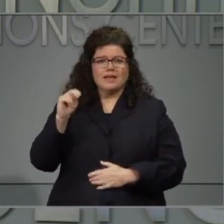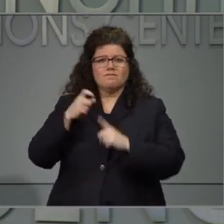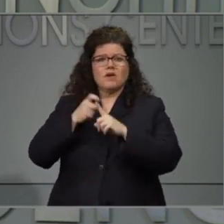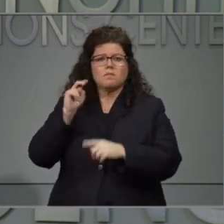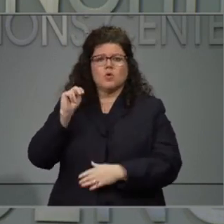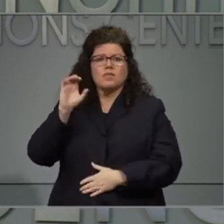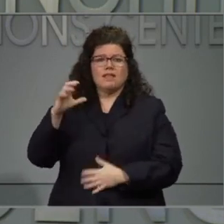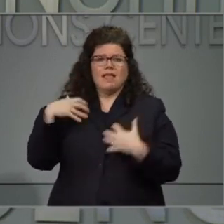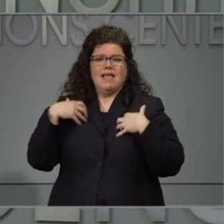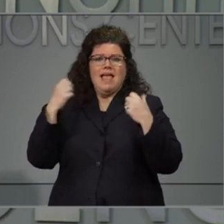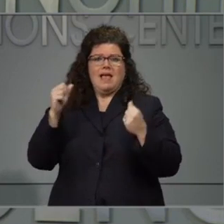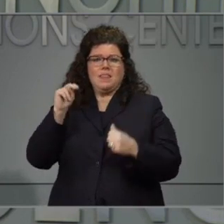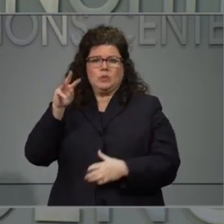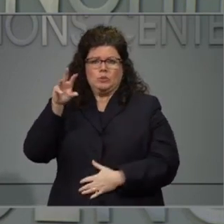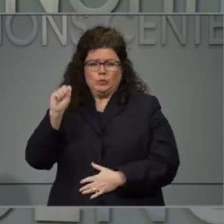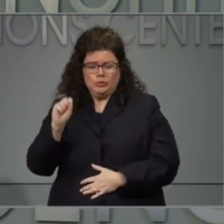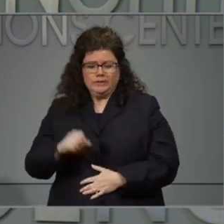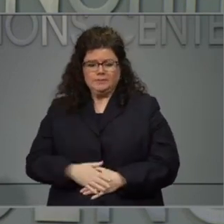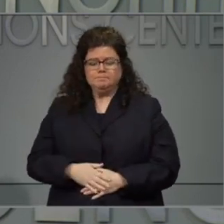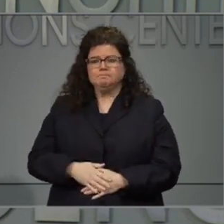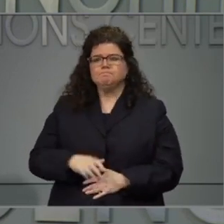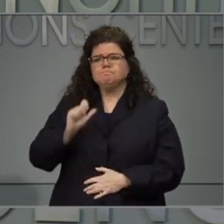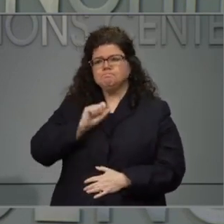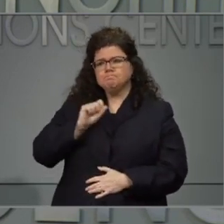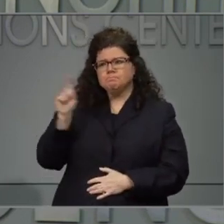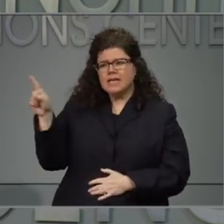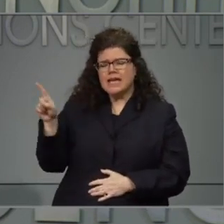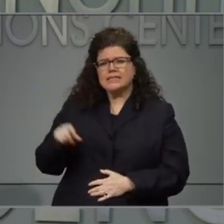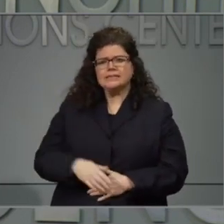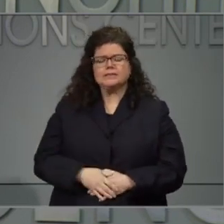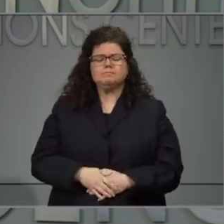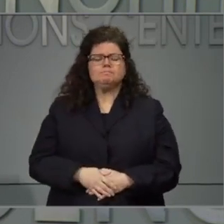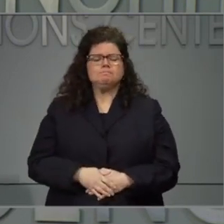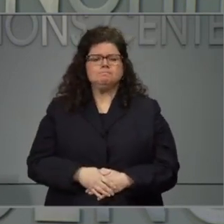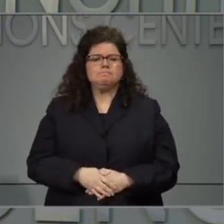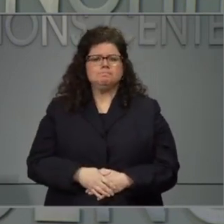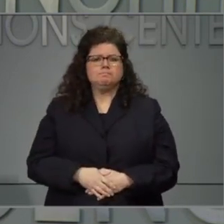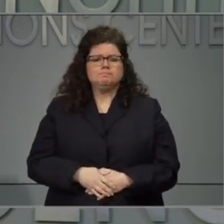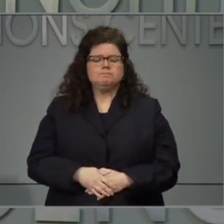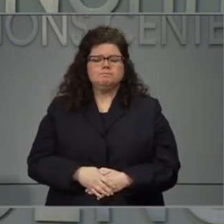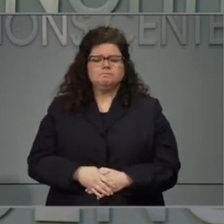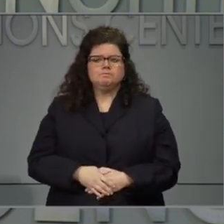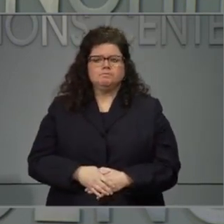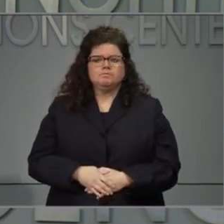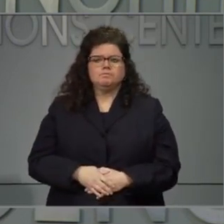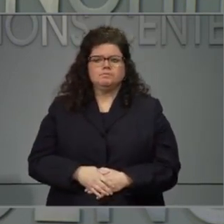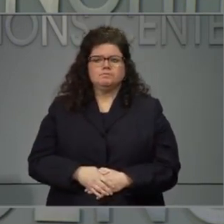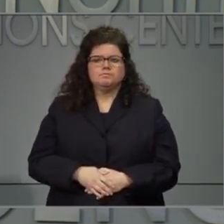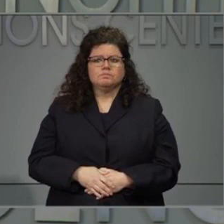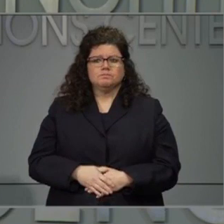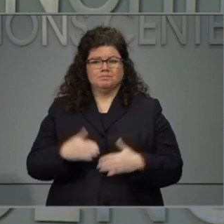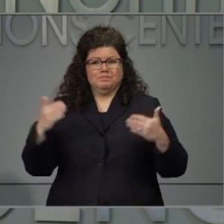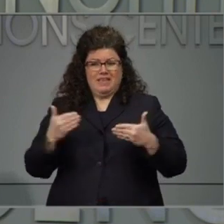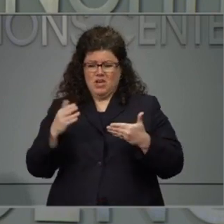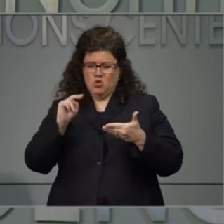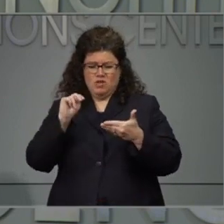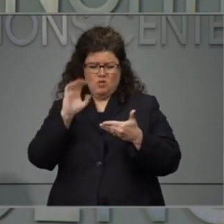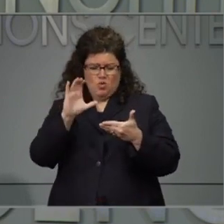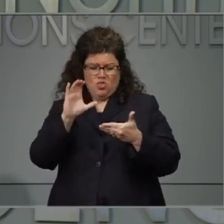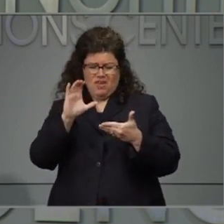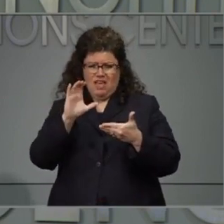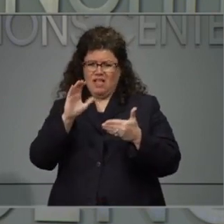Hi. Thank you for taking my question. You know, looking at statistics from North Carolina compared to